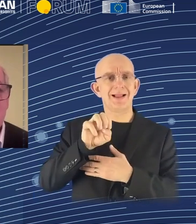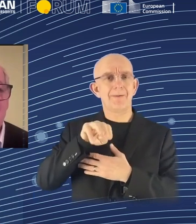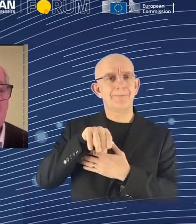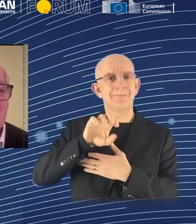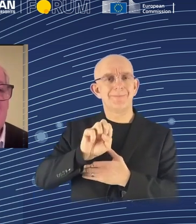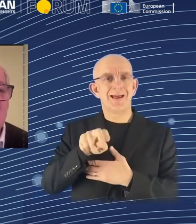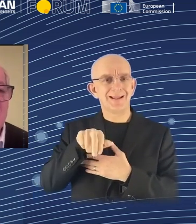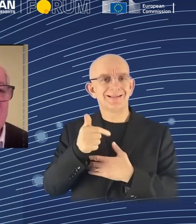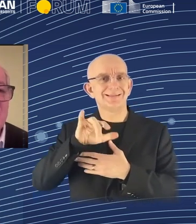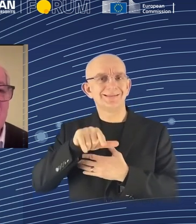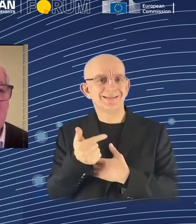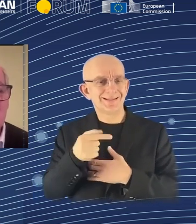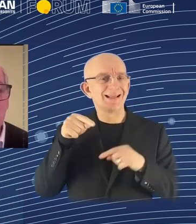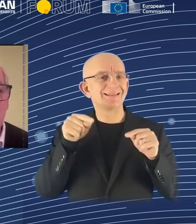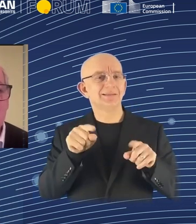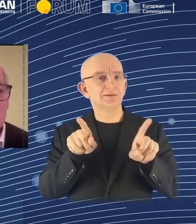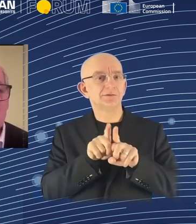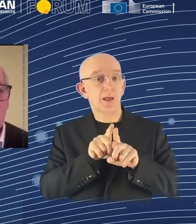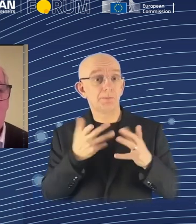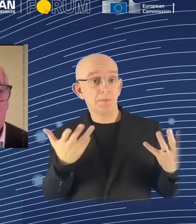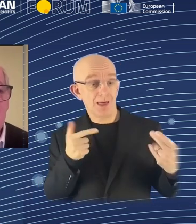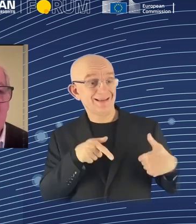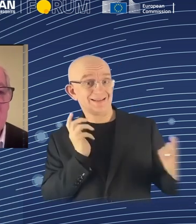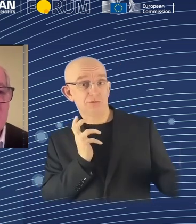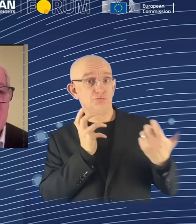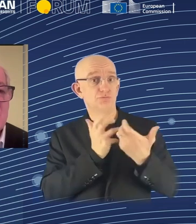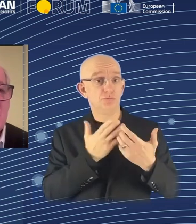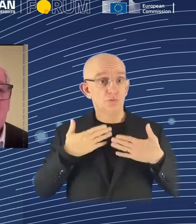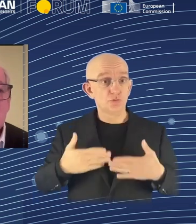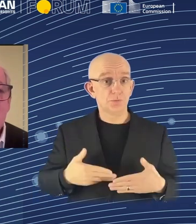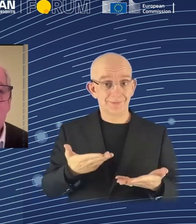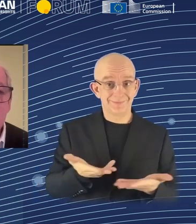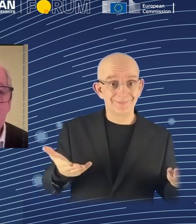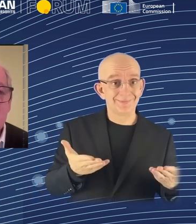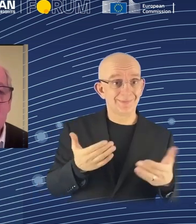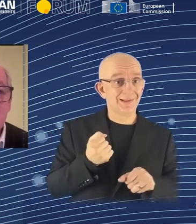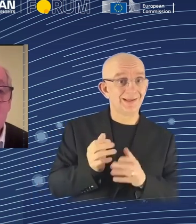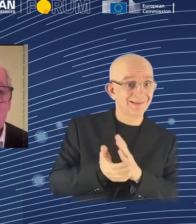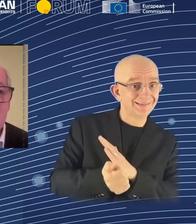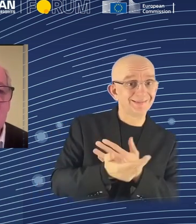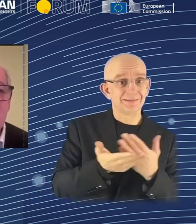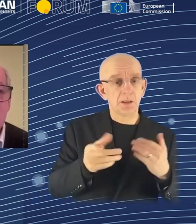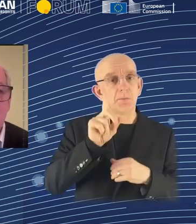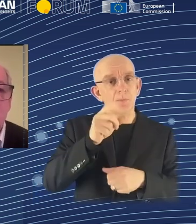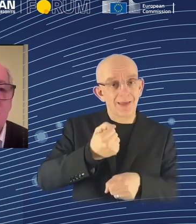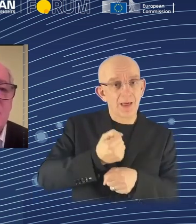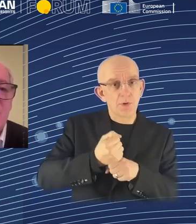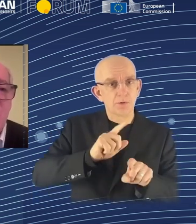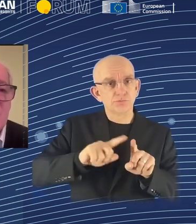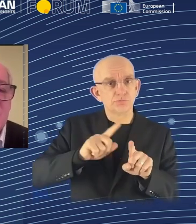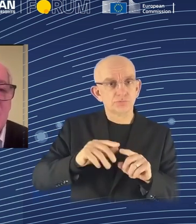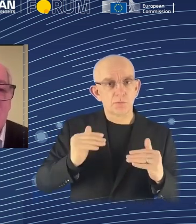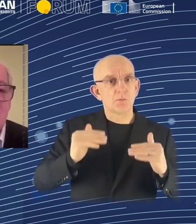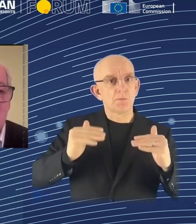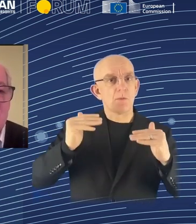substituting means that it decreases employment. And so my argument is that complementing and substituting the effect on employment are